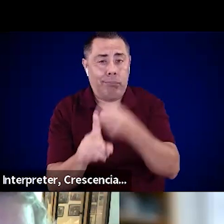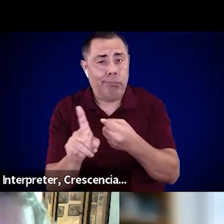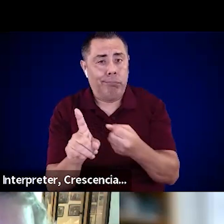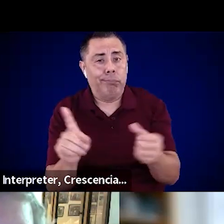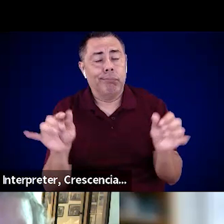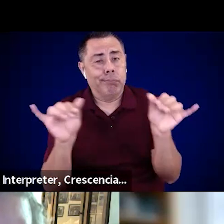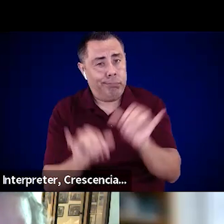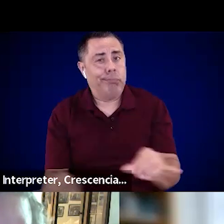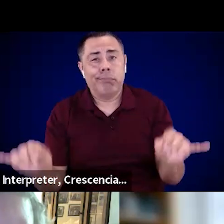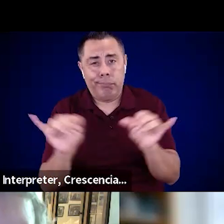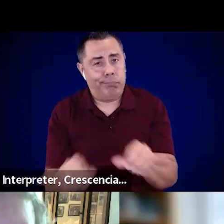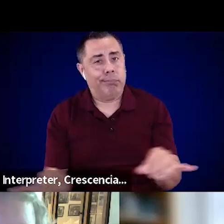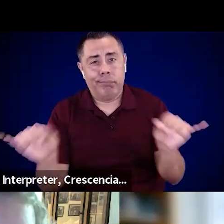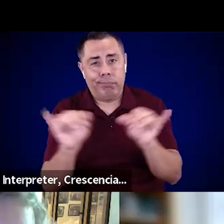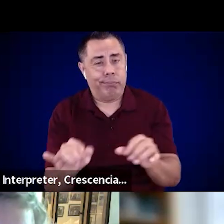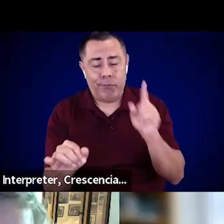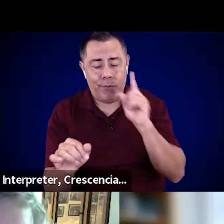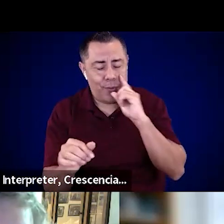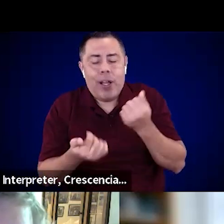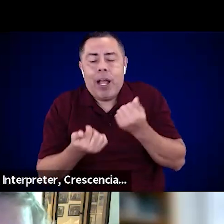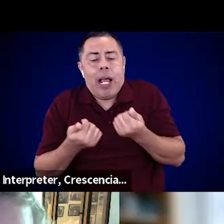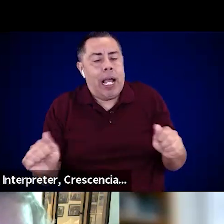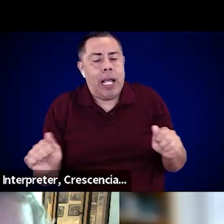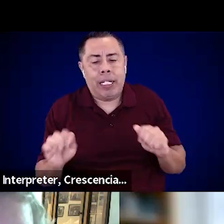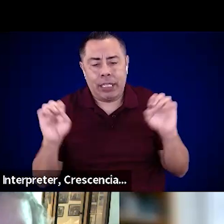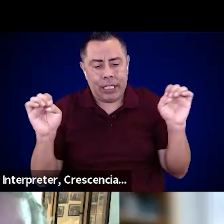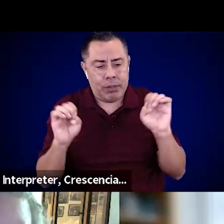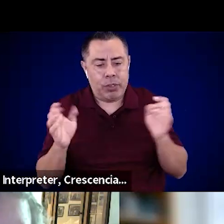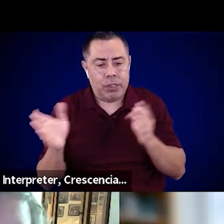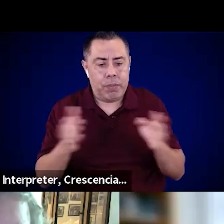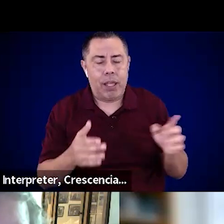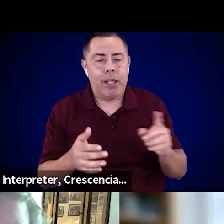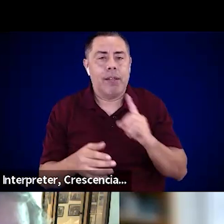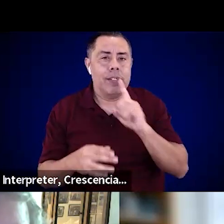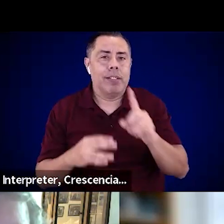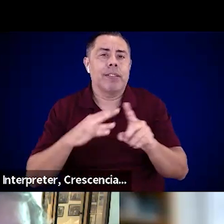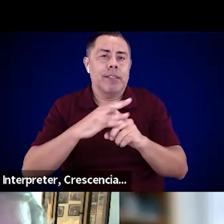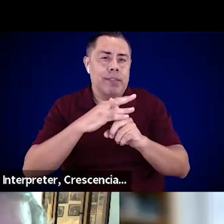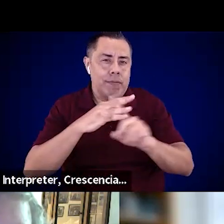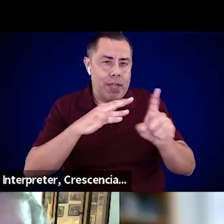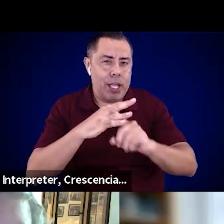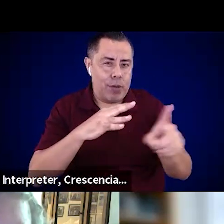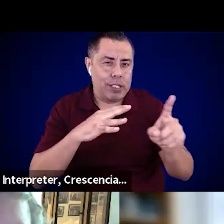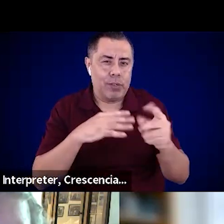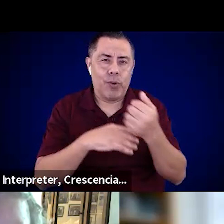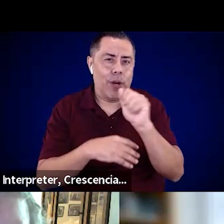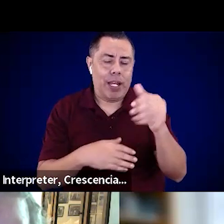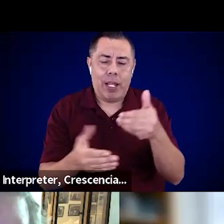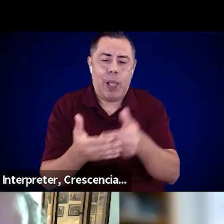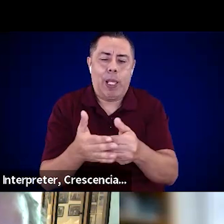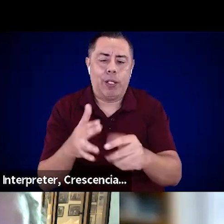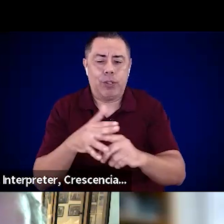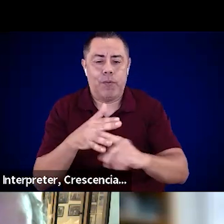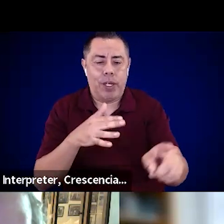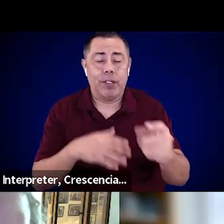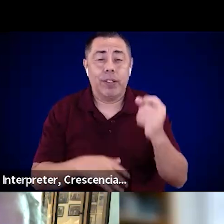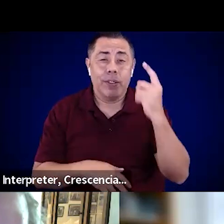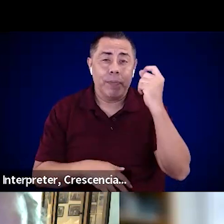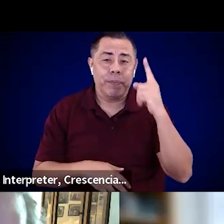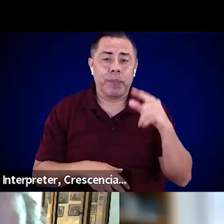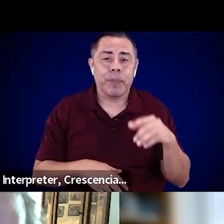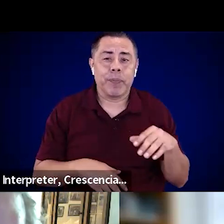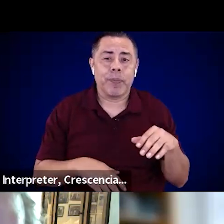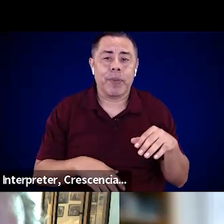evacuation, um, and access to those plans is the fact that the level of detail for